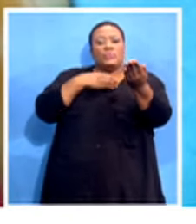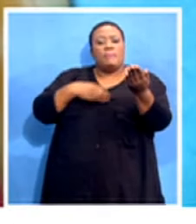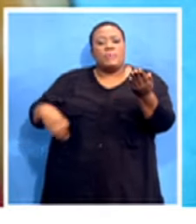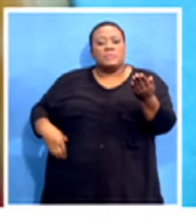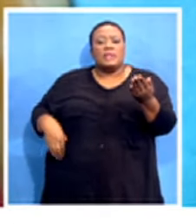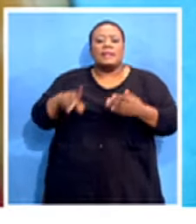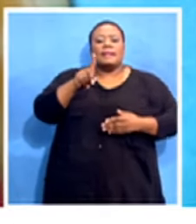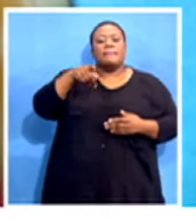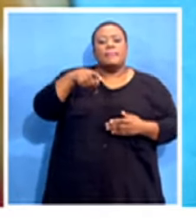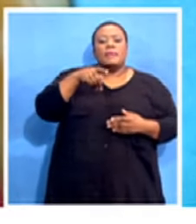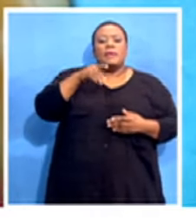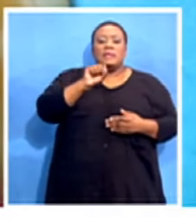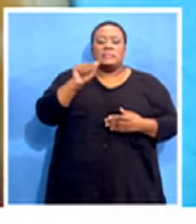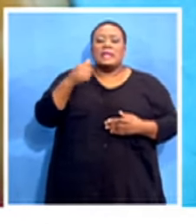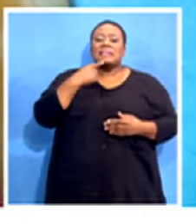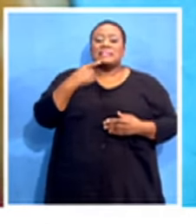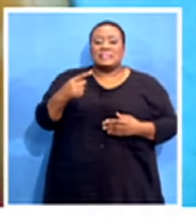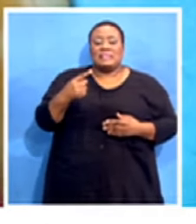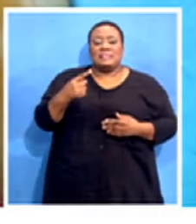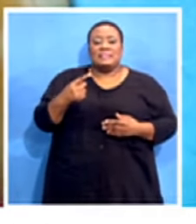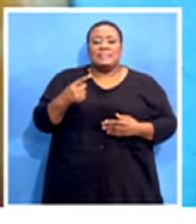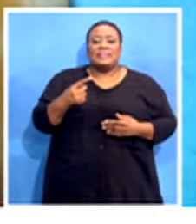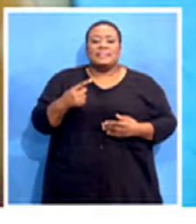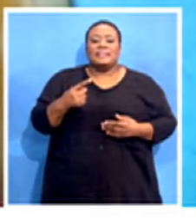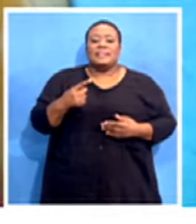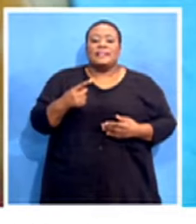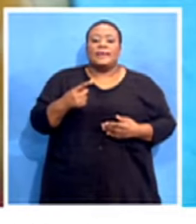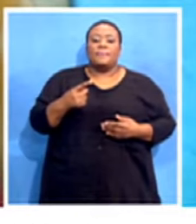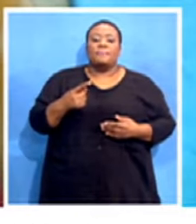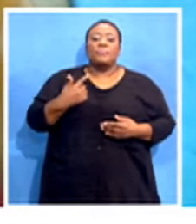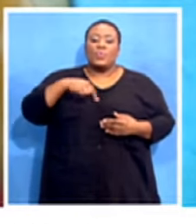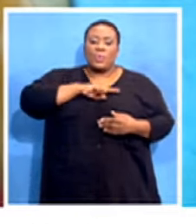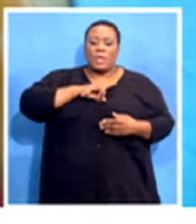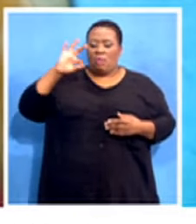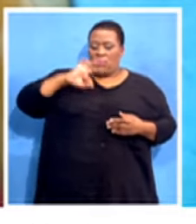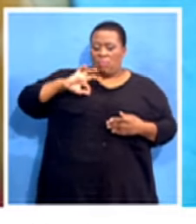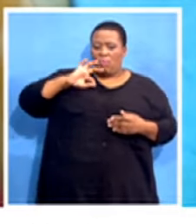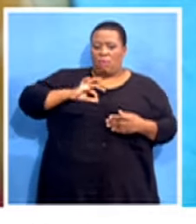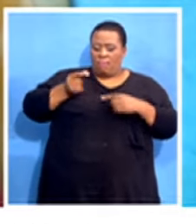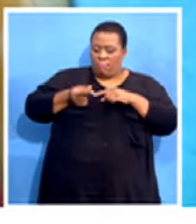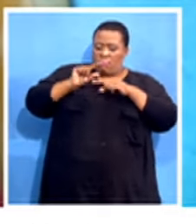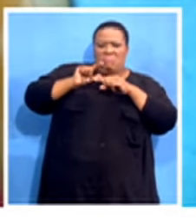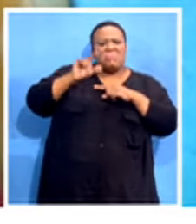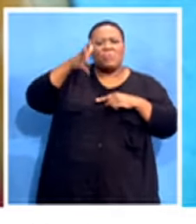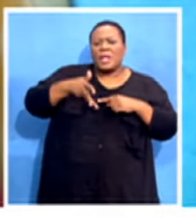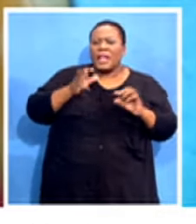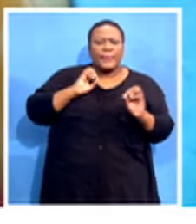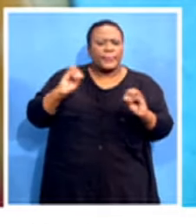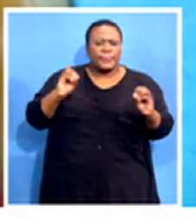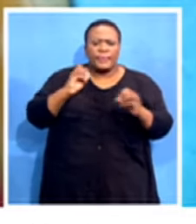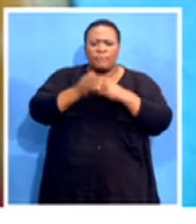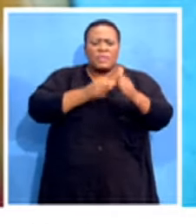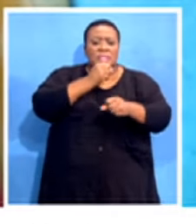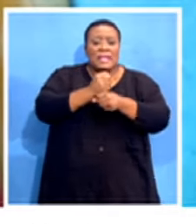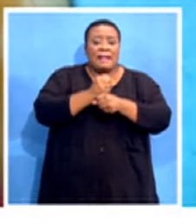us as the employer that there is no, we are not going to receive a wage increase for this year. And throughout this time of